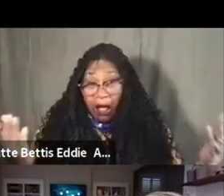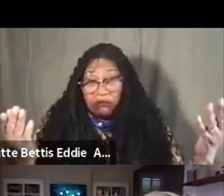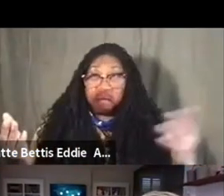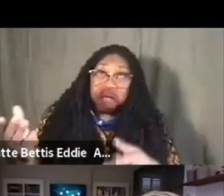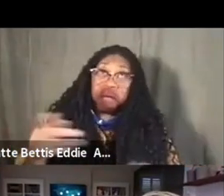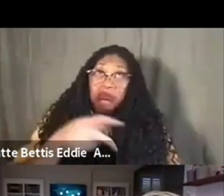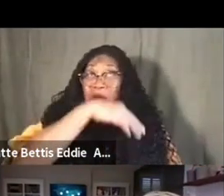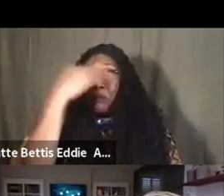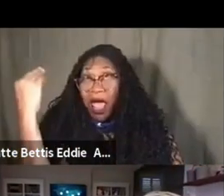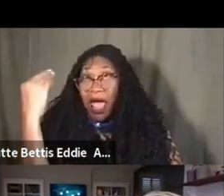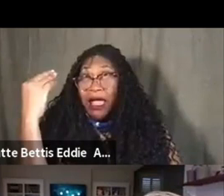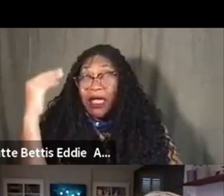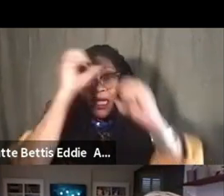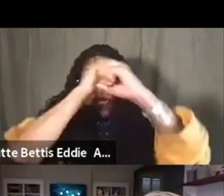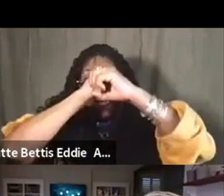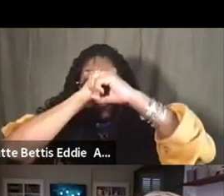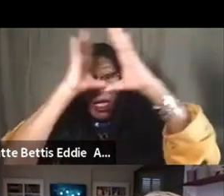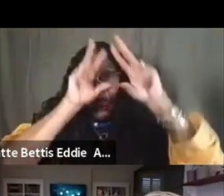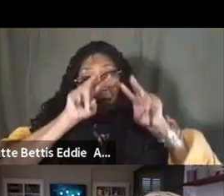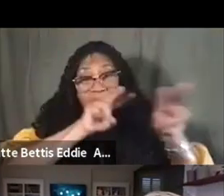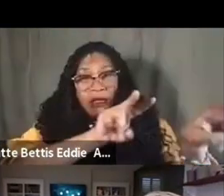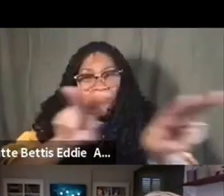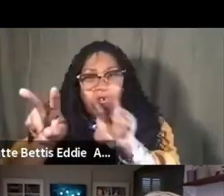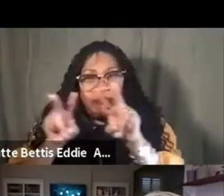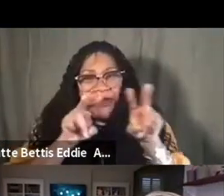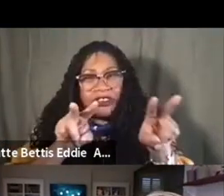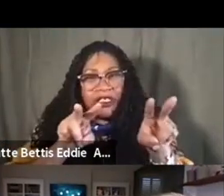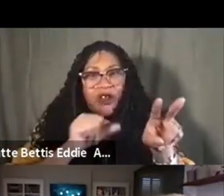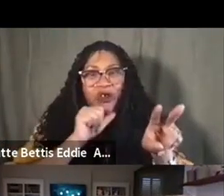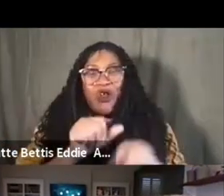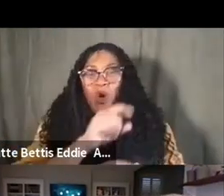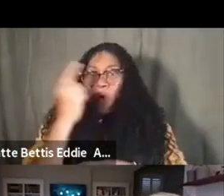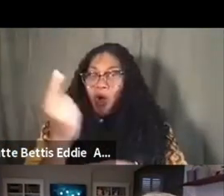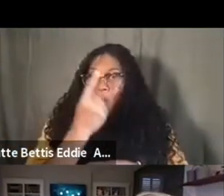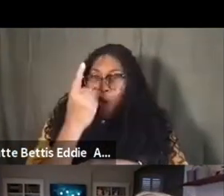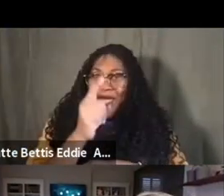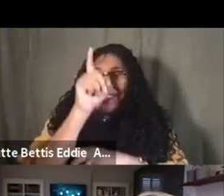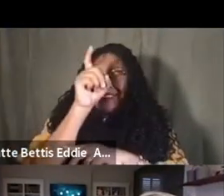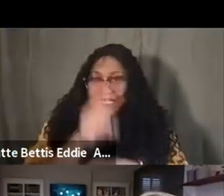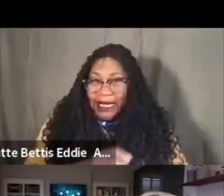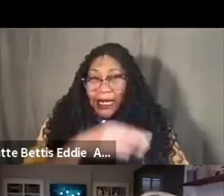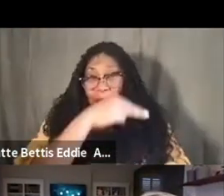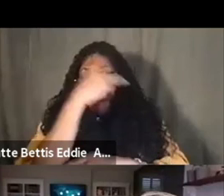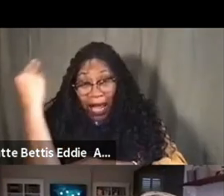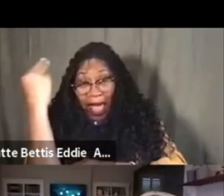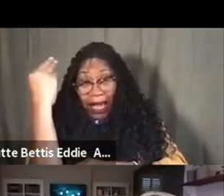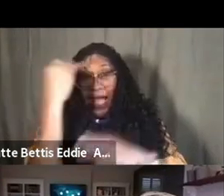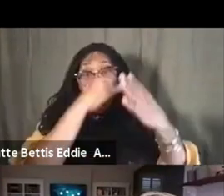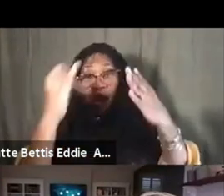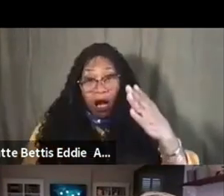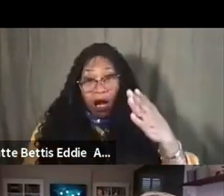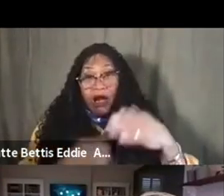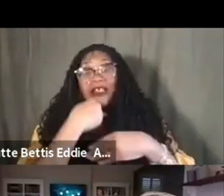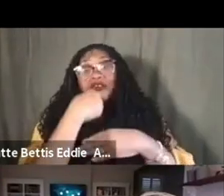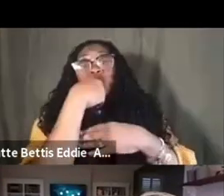comes from a Black lens, um, so I always say, you know, you don't always need, you know, Black art to tell a Black story, um, and I'm doing something,